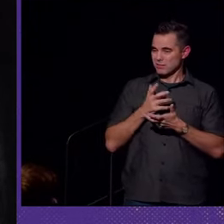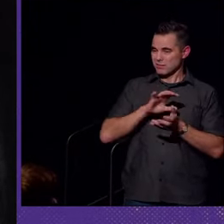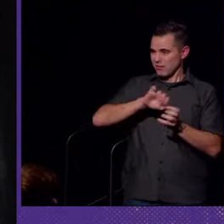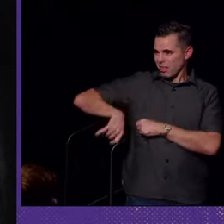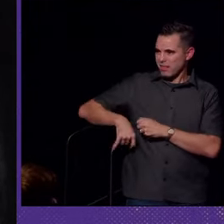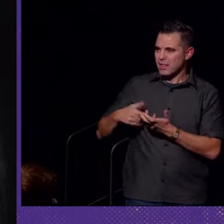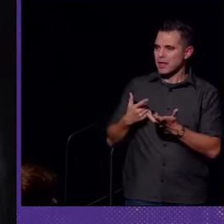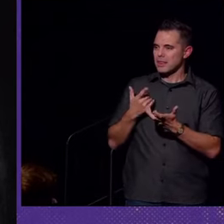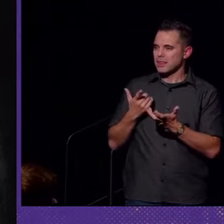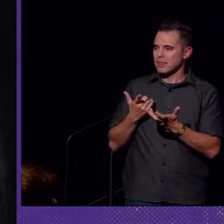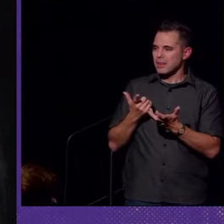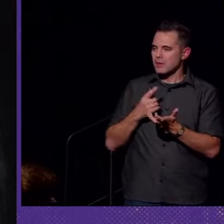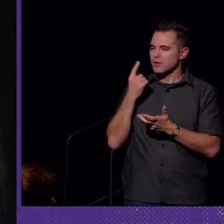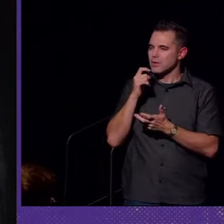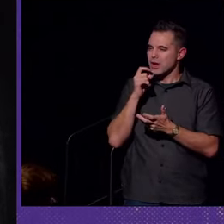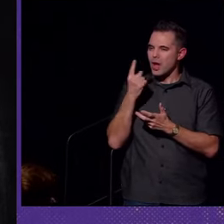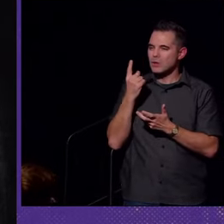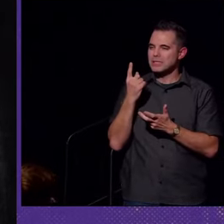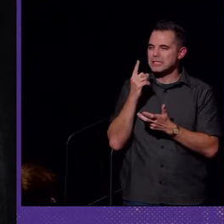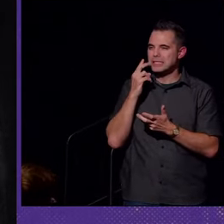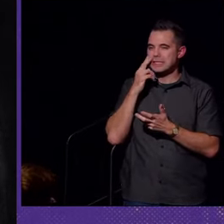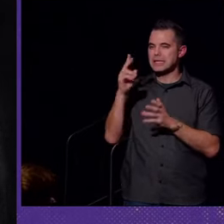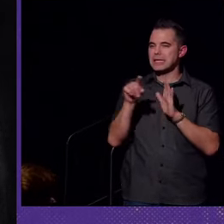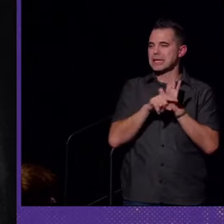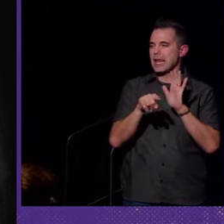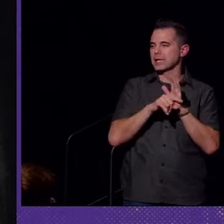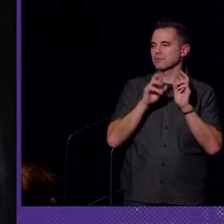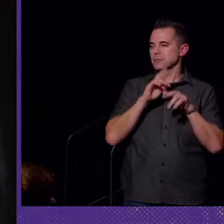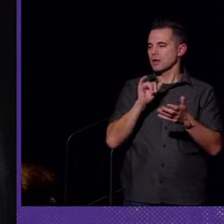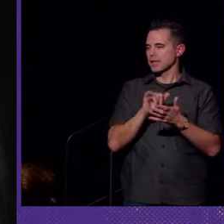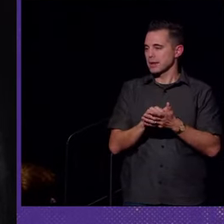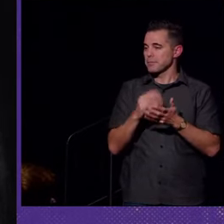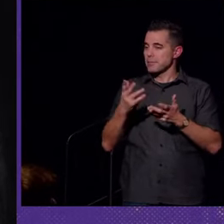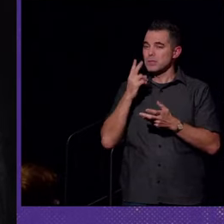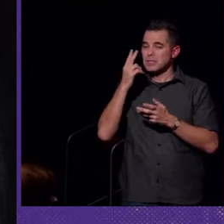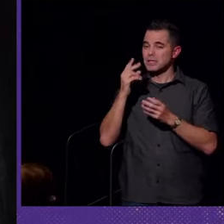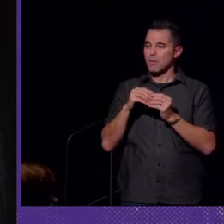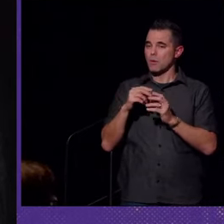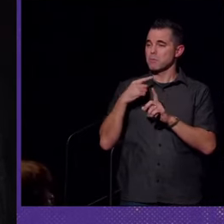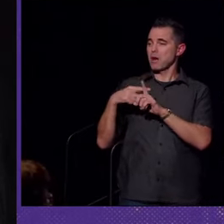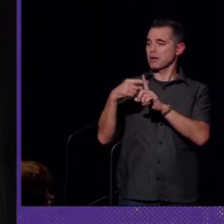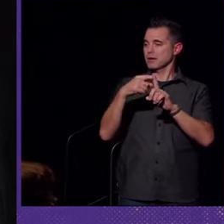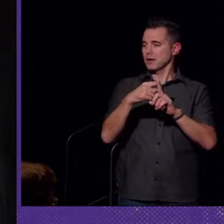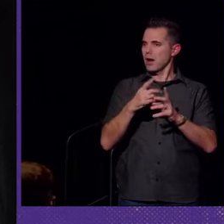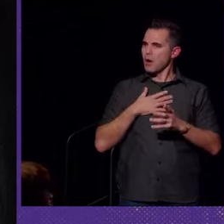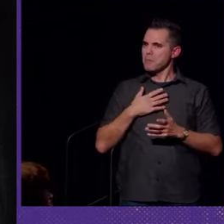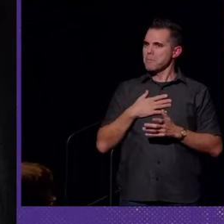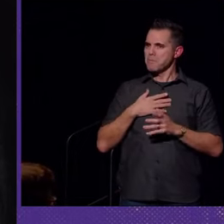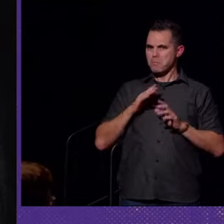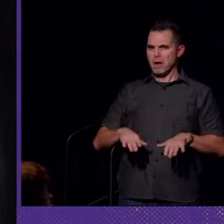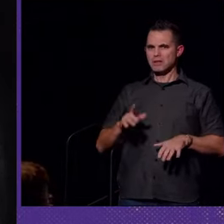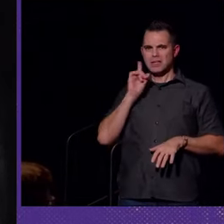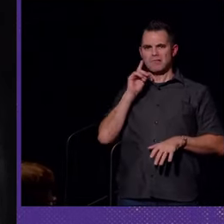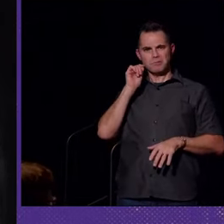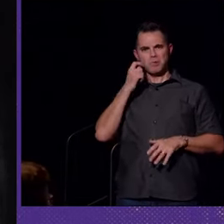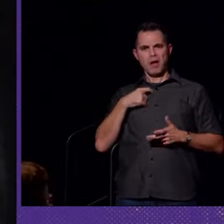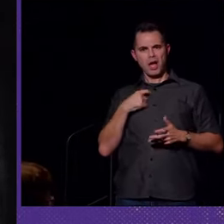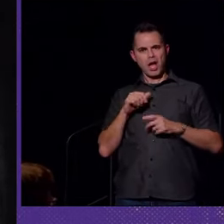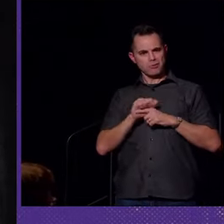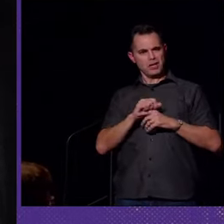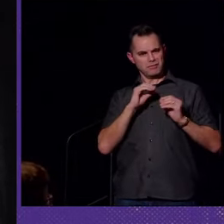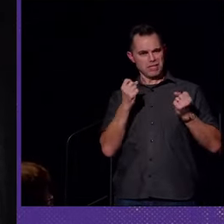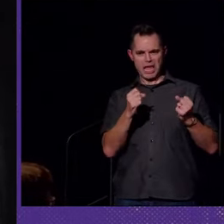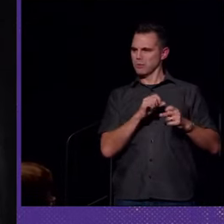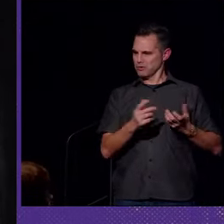then maybe we want to always see just negative responses to it. Maybe we'll see a positive thing. Hey, my child is deaf. cool. Let's train them in